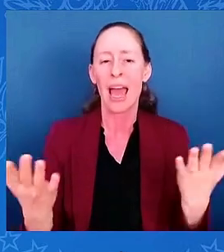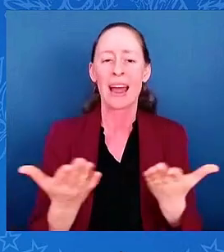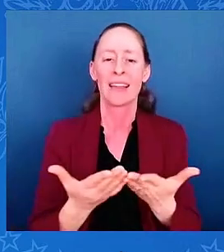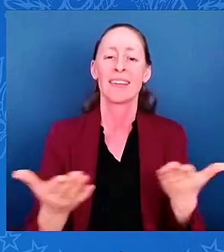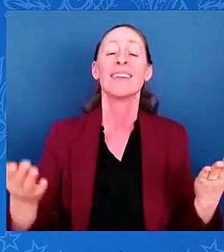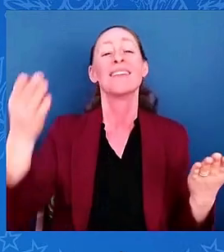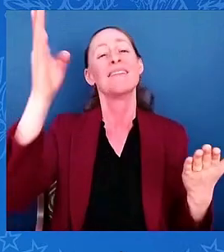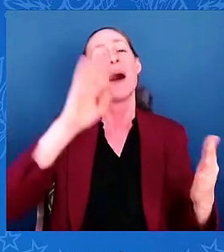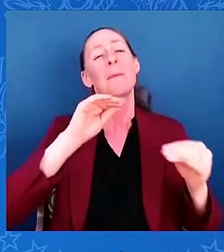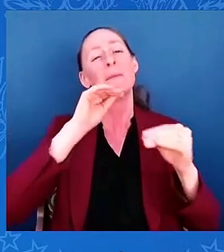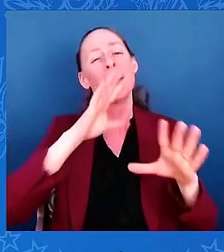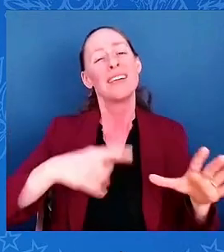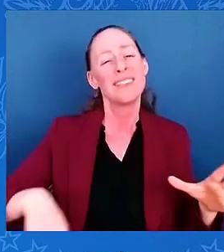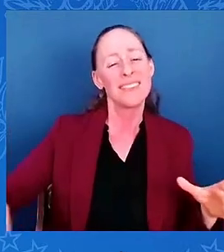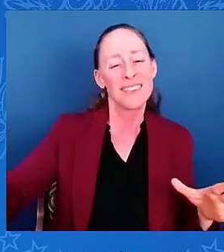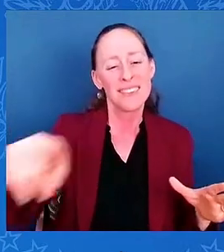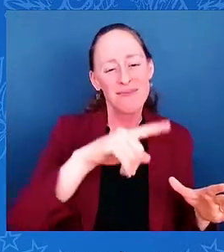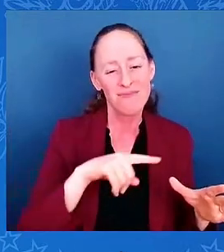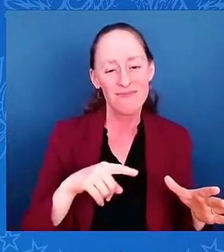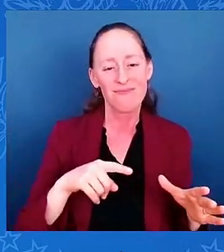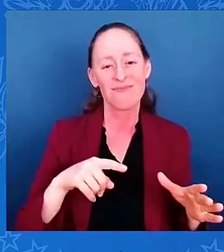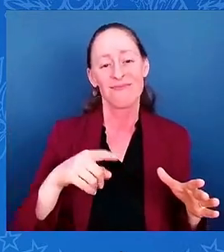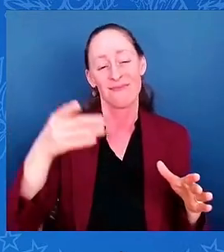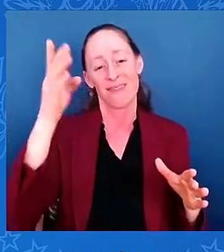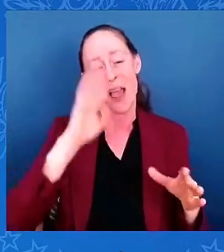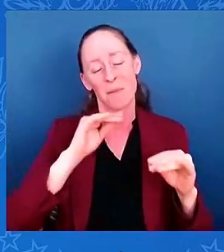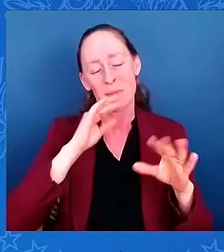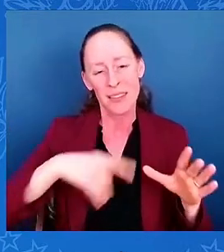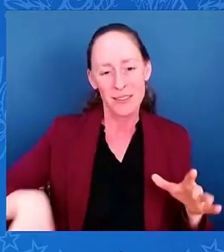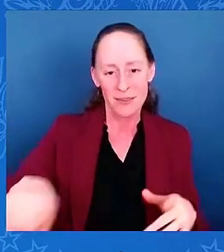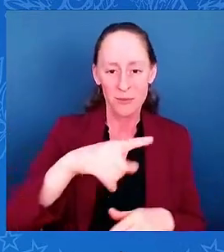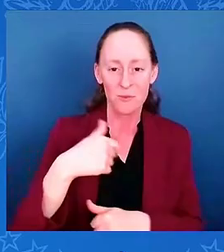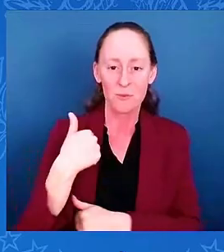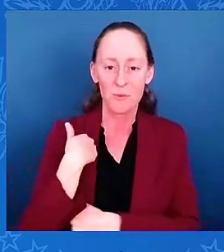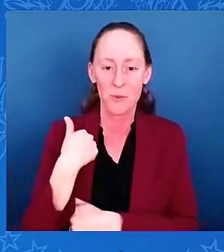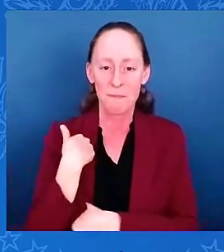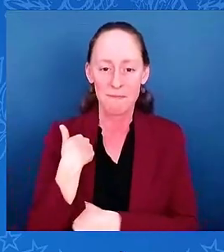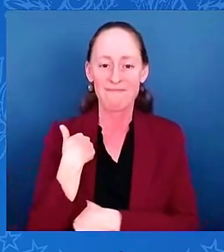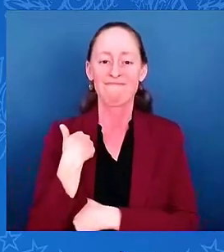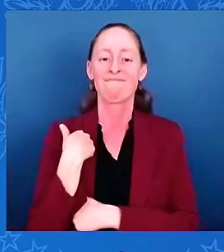come up here. But God only knows what he said. Travis, come here.